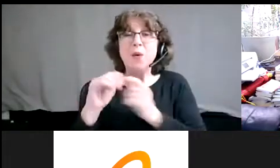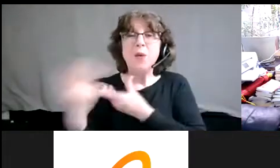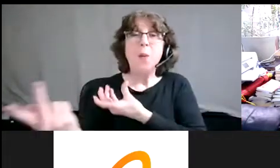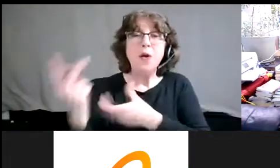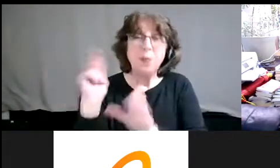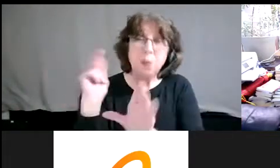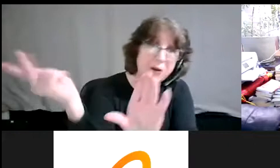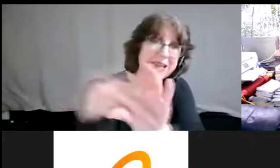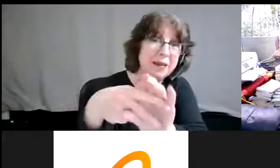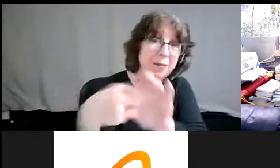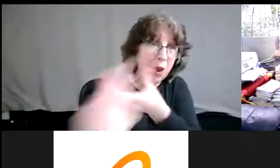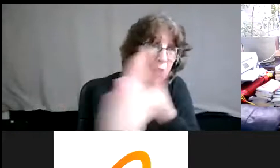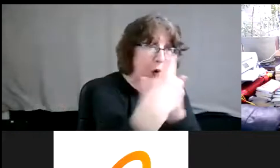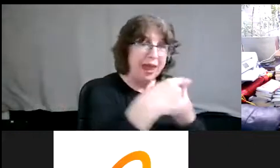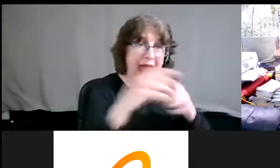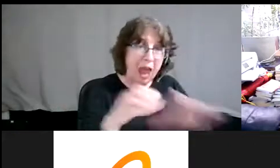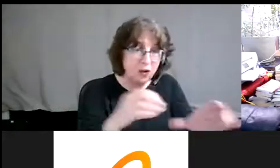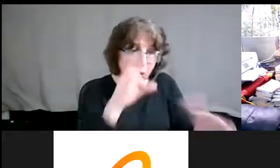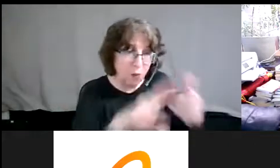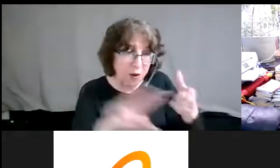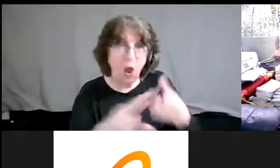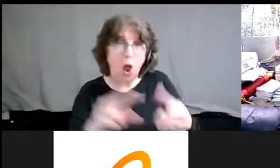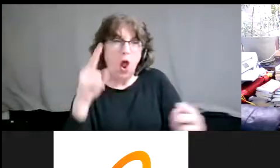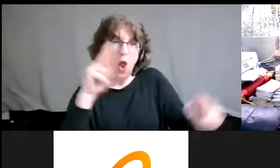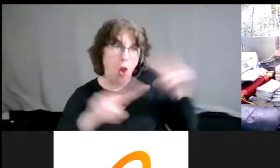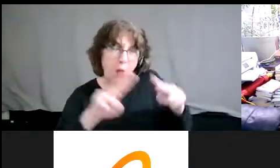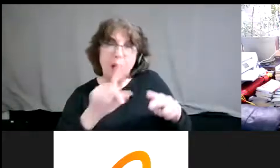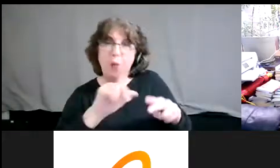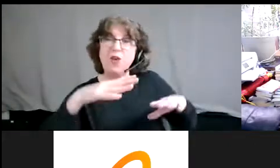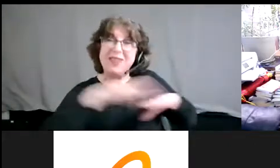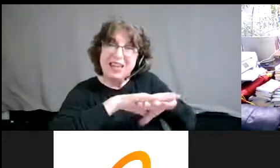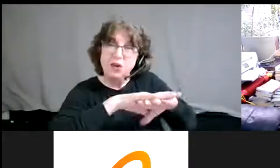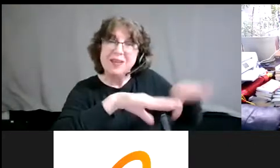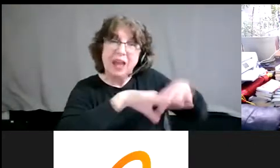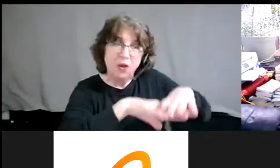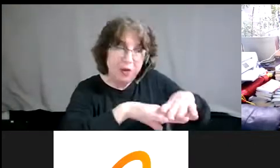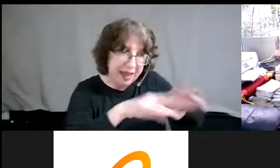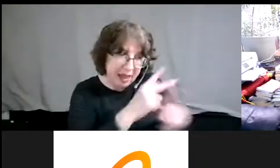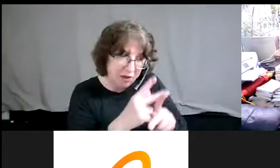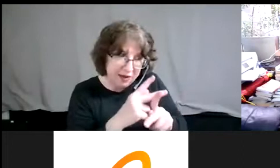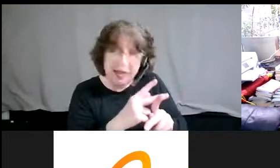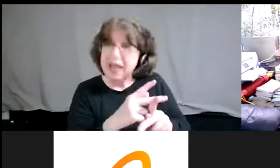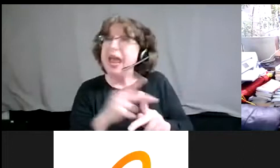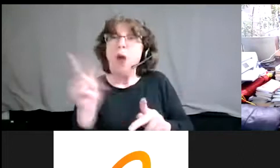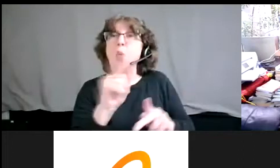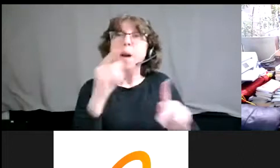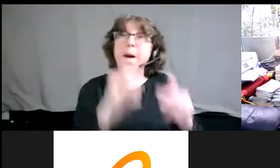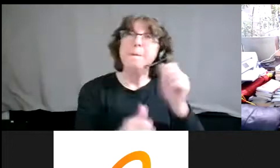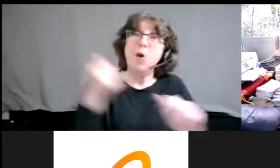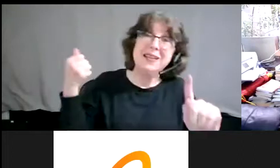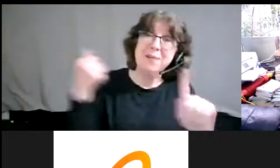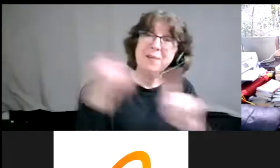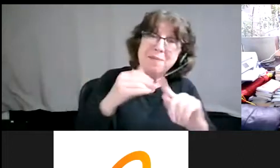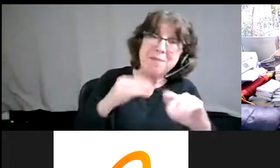look at those intersections carefully and center leadership of those most impacted, which means black, brown,